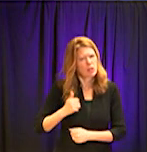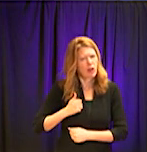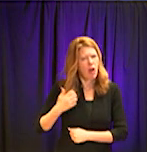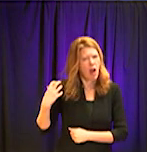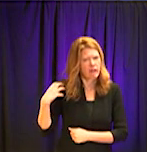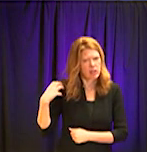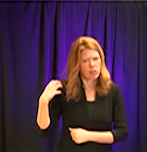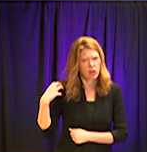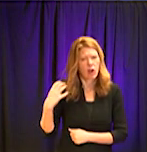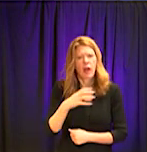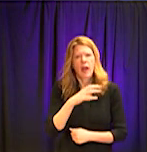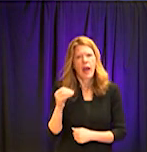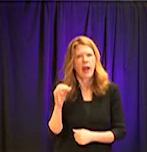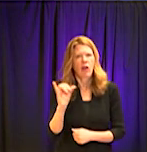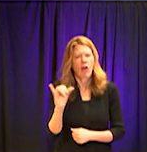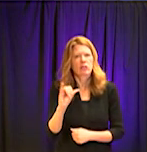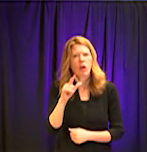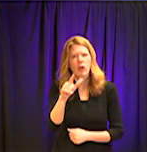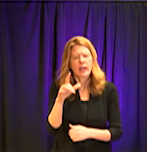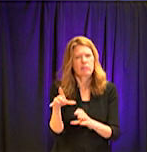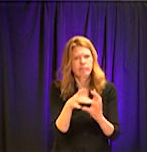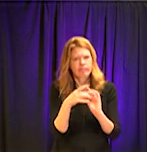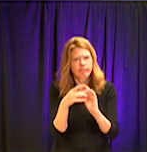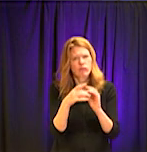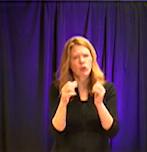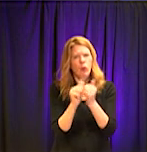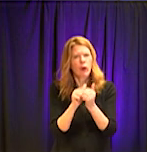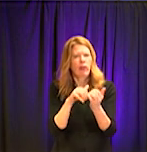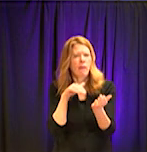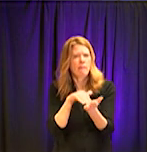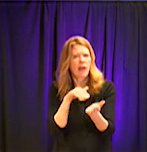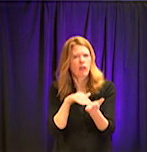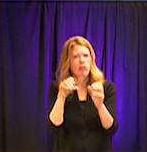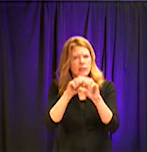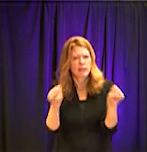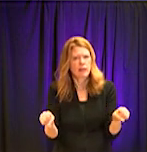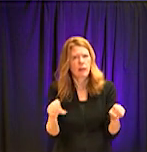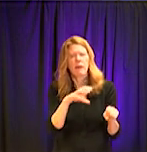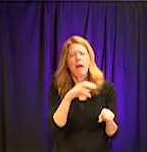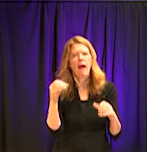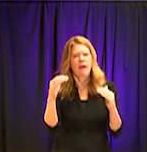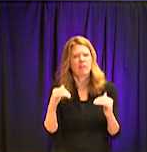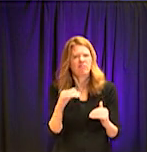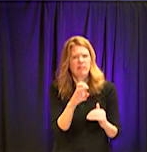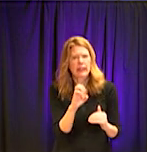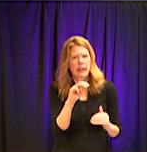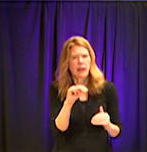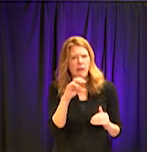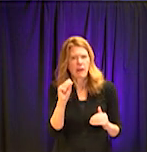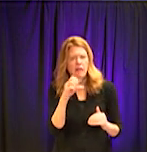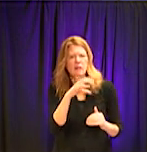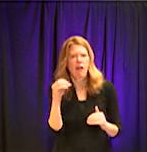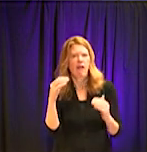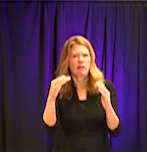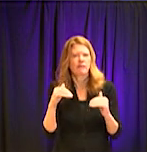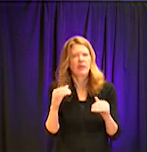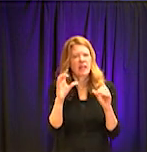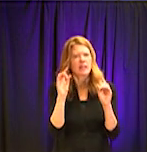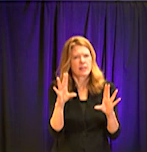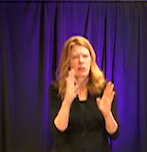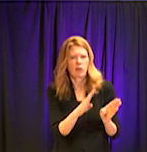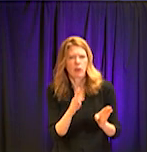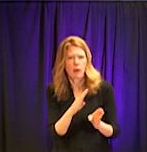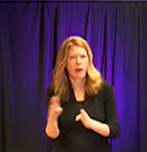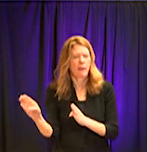Disaster Medical System, and providing leadership in EMS and disaster preparedness. He is also